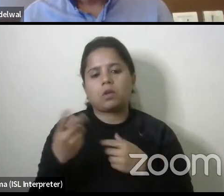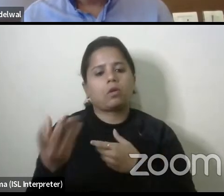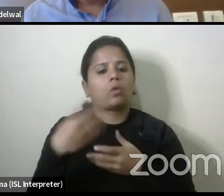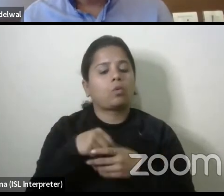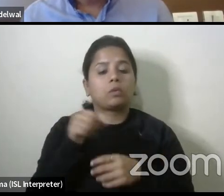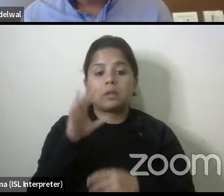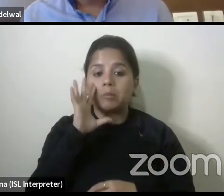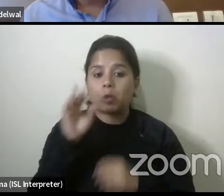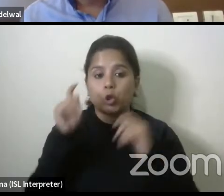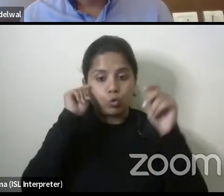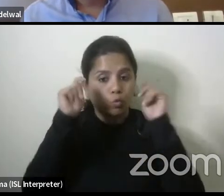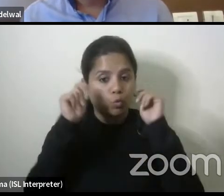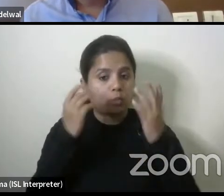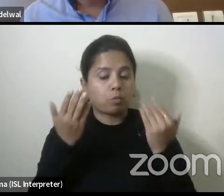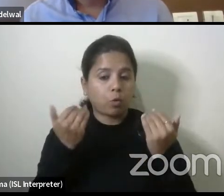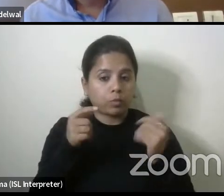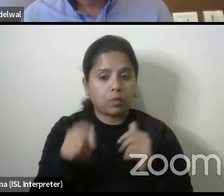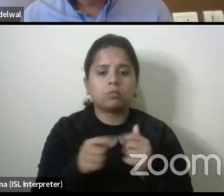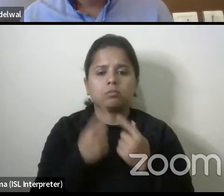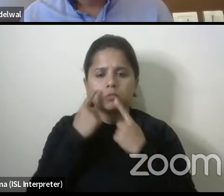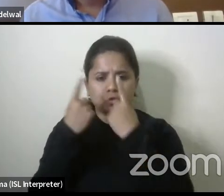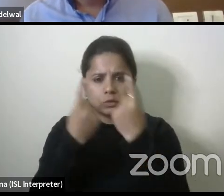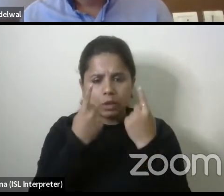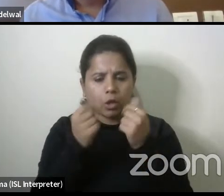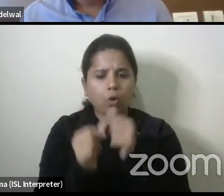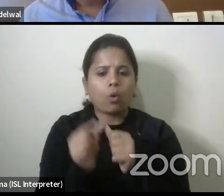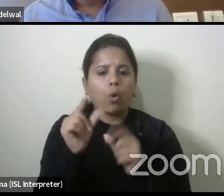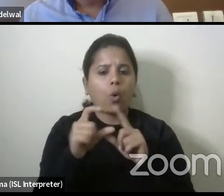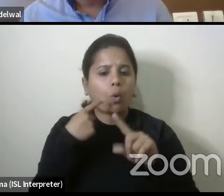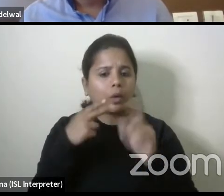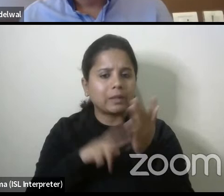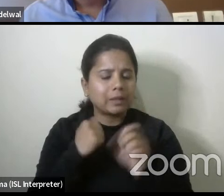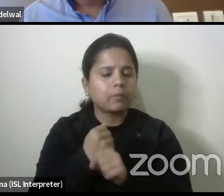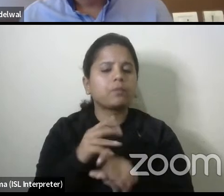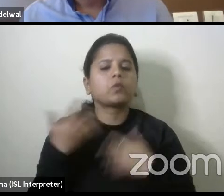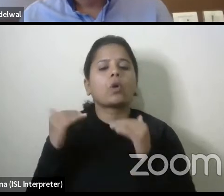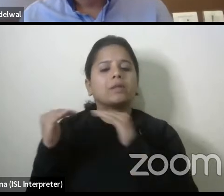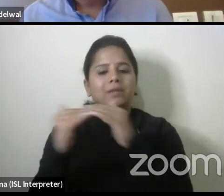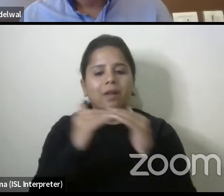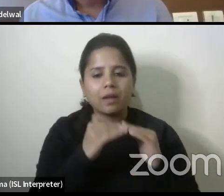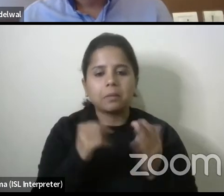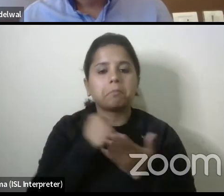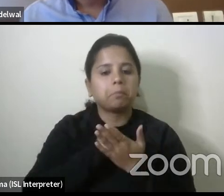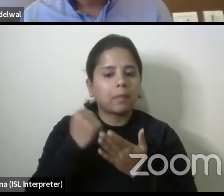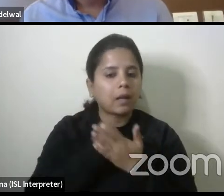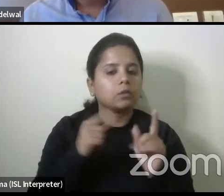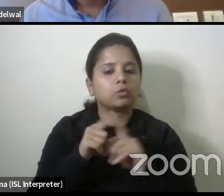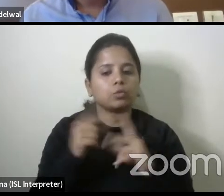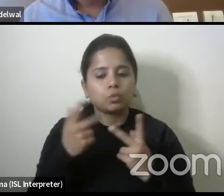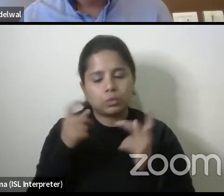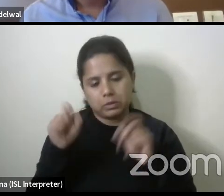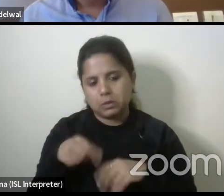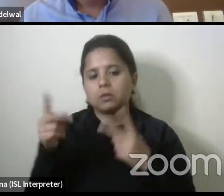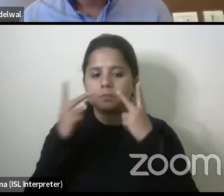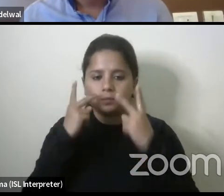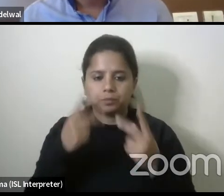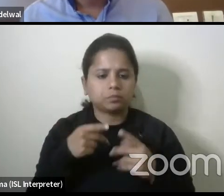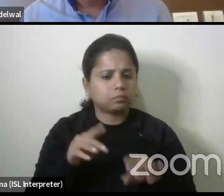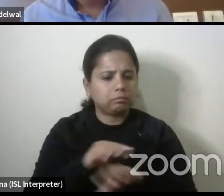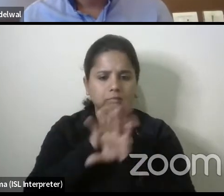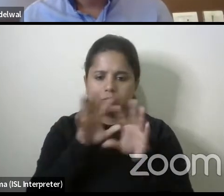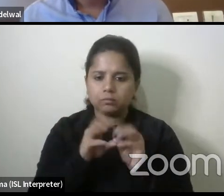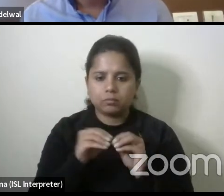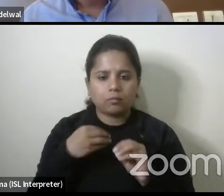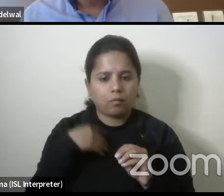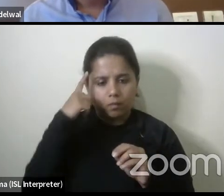important role for the auditing and standardization of these practices so that's all i uh